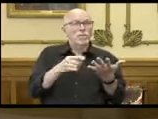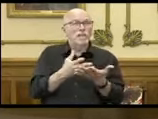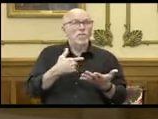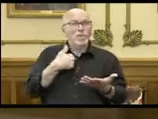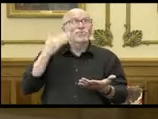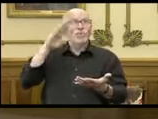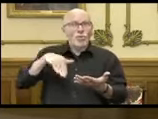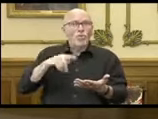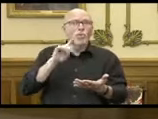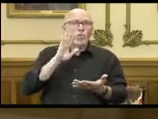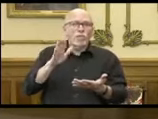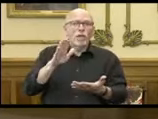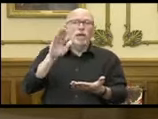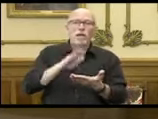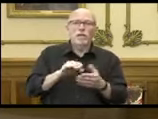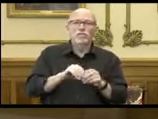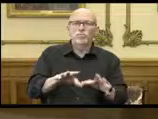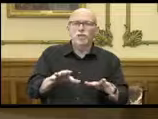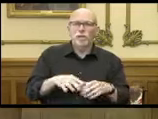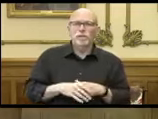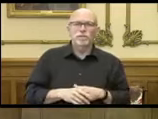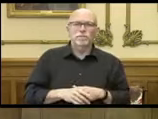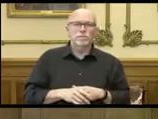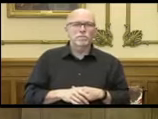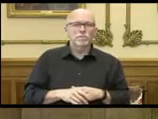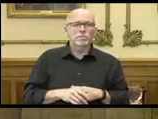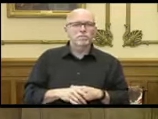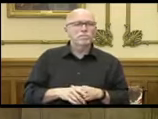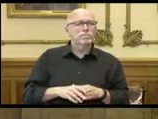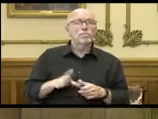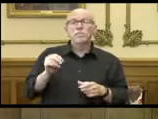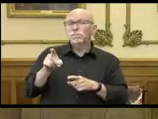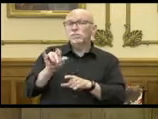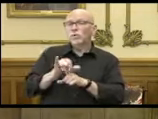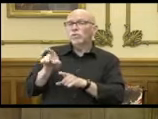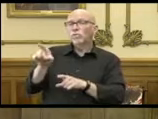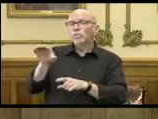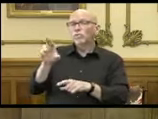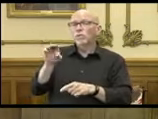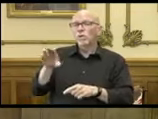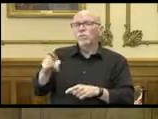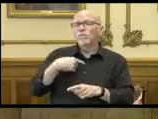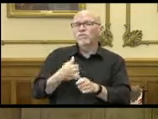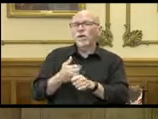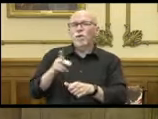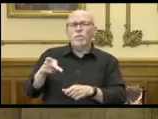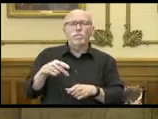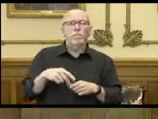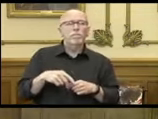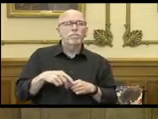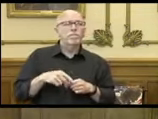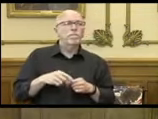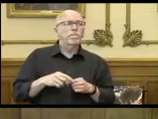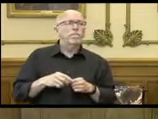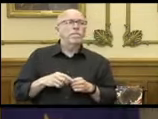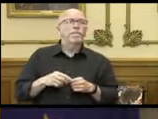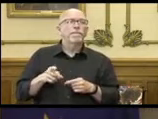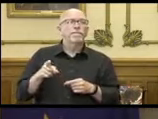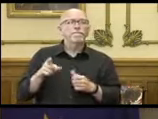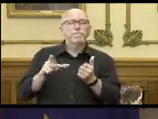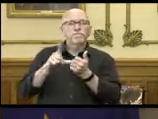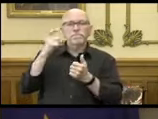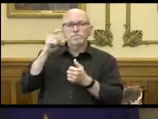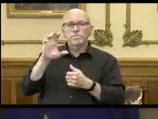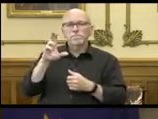will decrease the spread and transmission of this virus. Yeah. And I'll say, Rob, that just to follow up, Lieutenant Governor